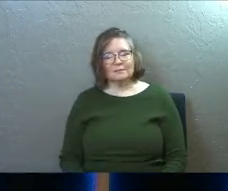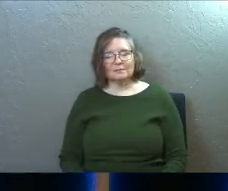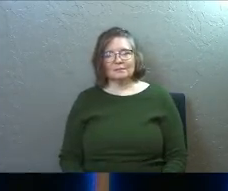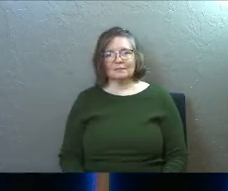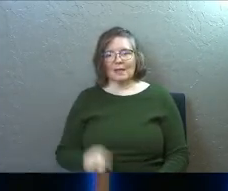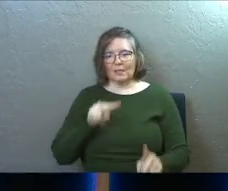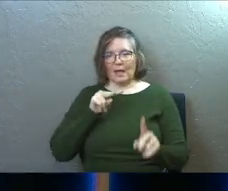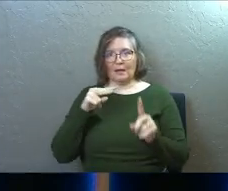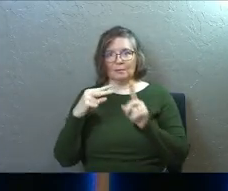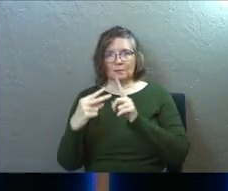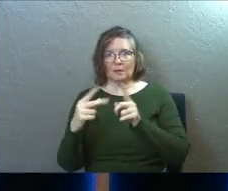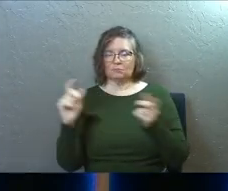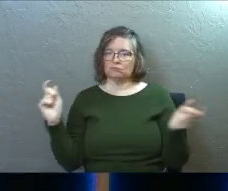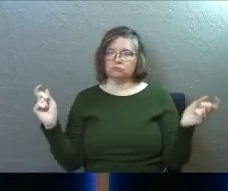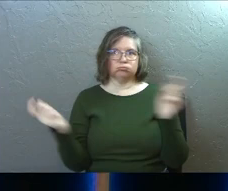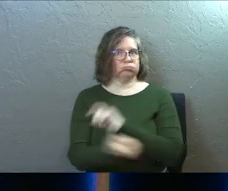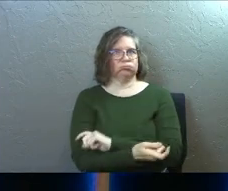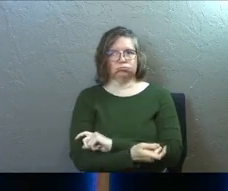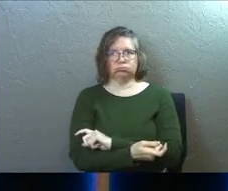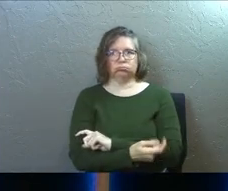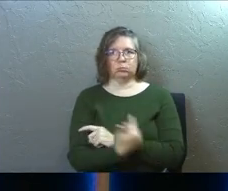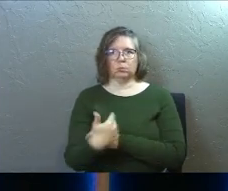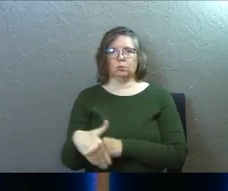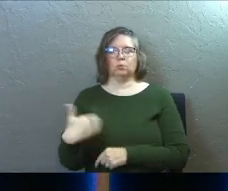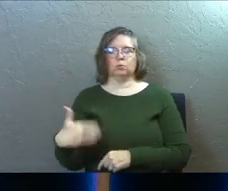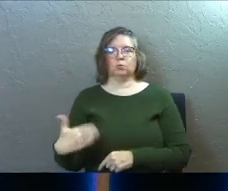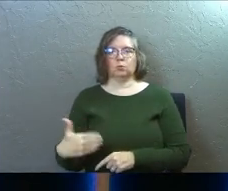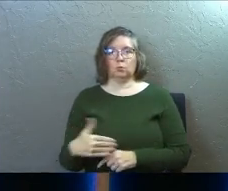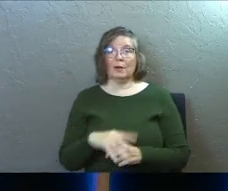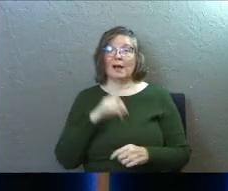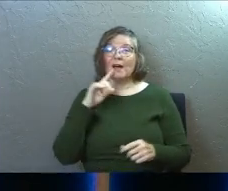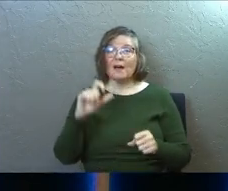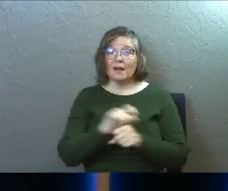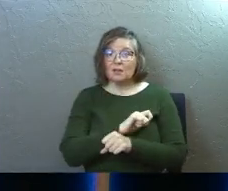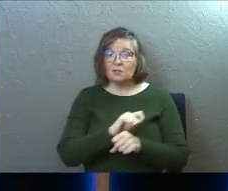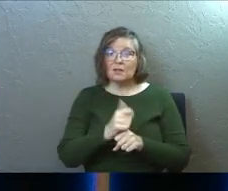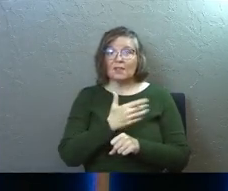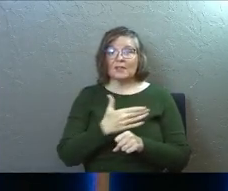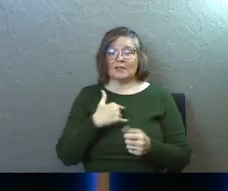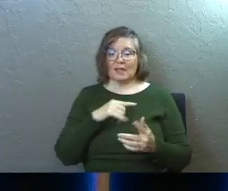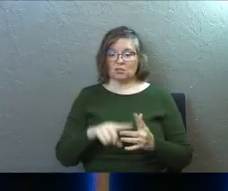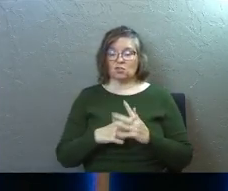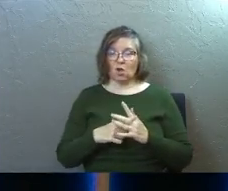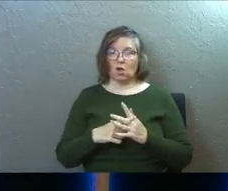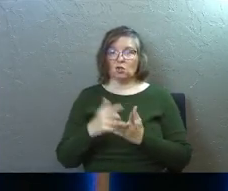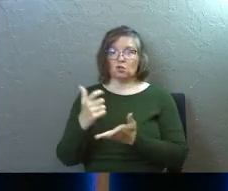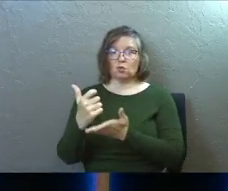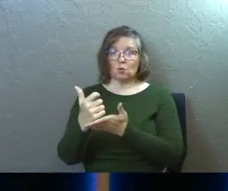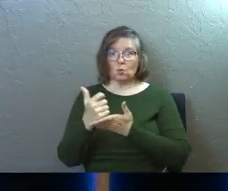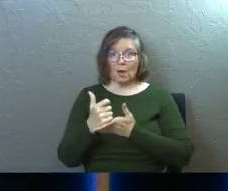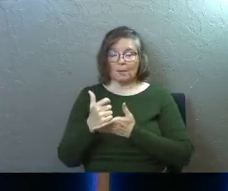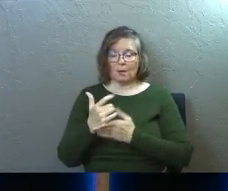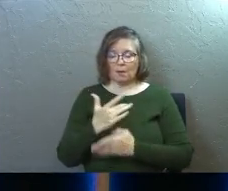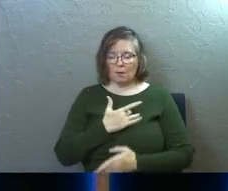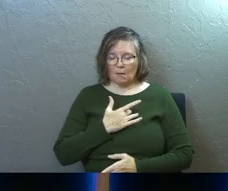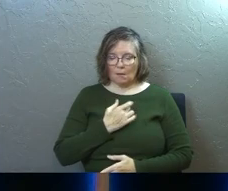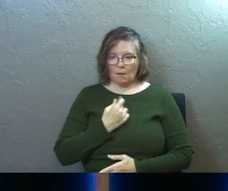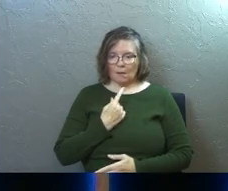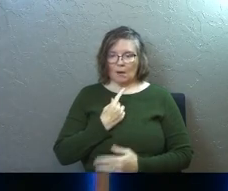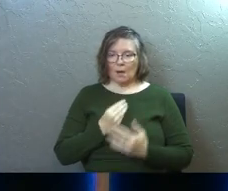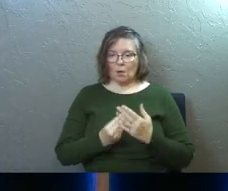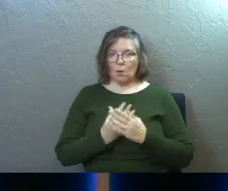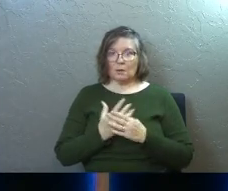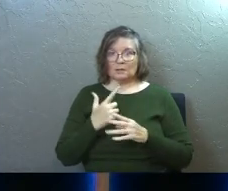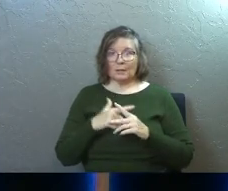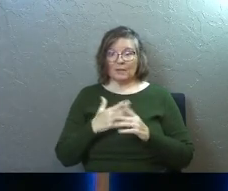changes everything. It changes everything. And it's actually the thing that starts to help you grow. Some of you have